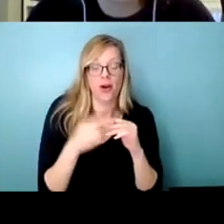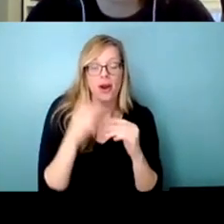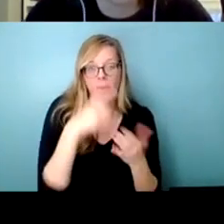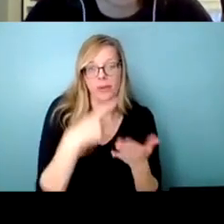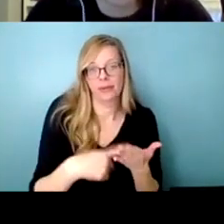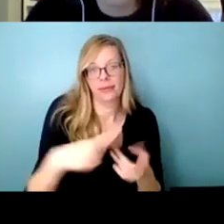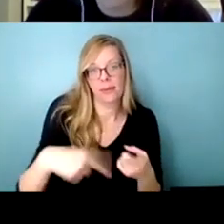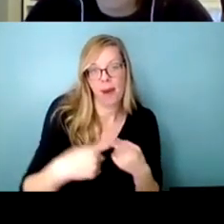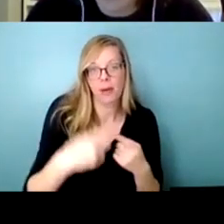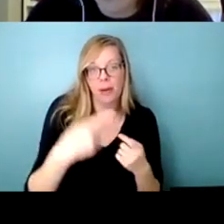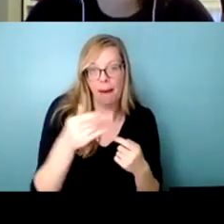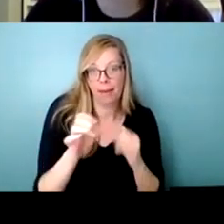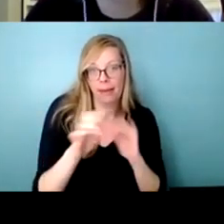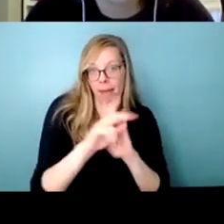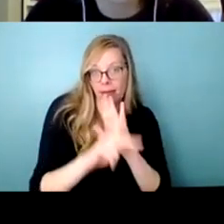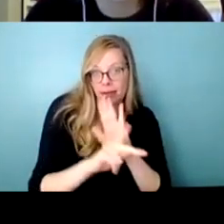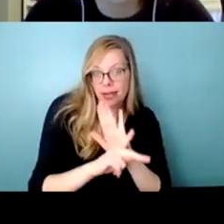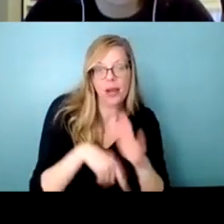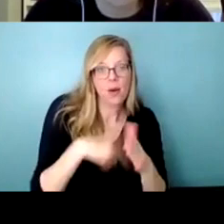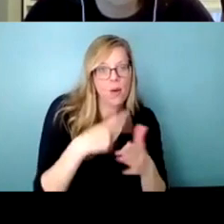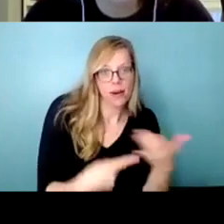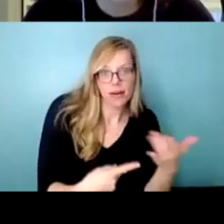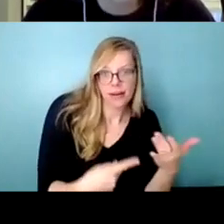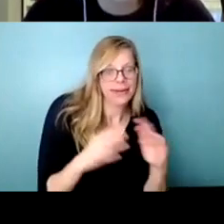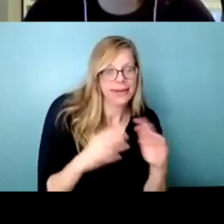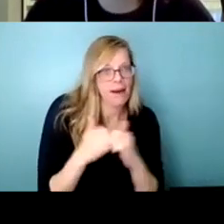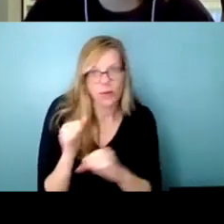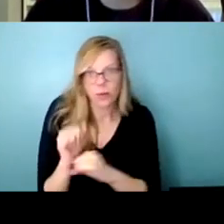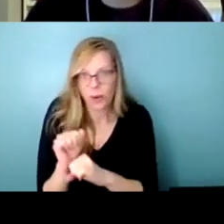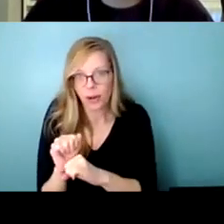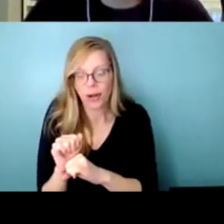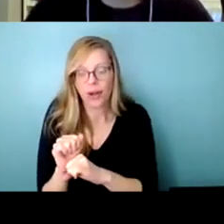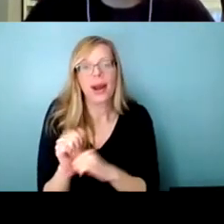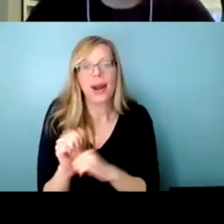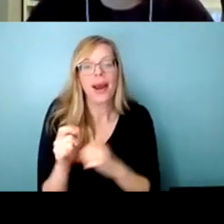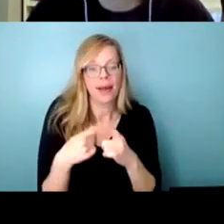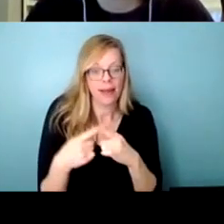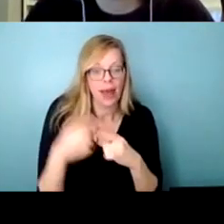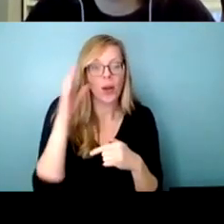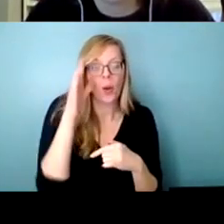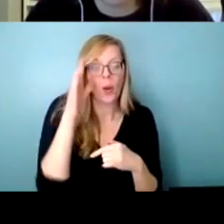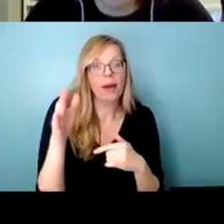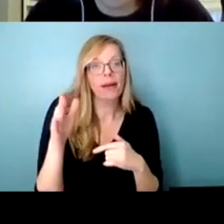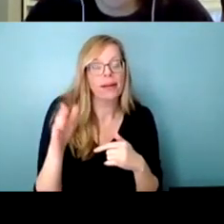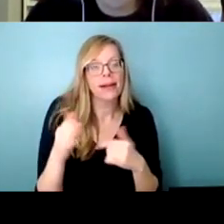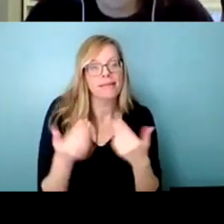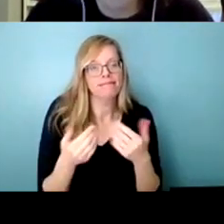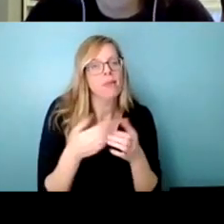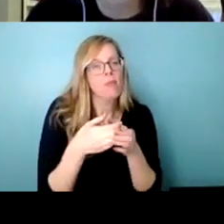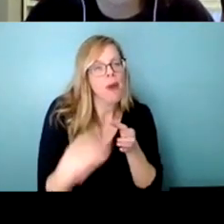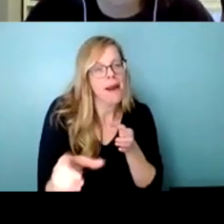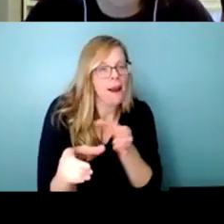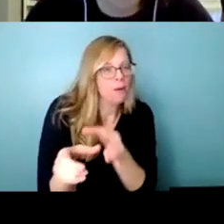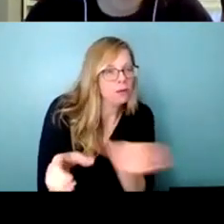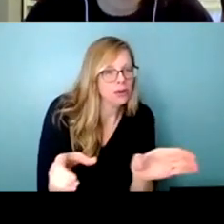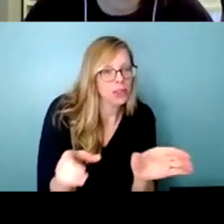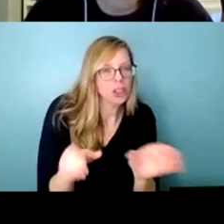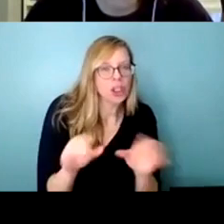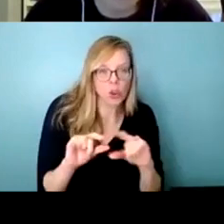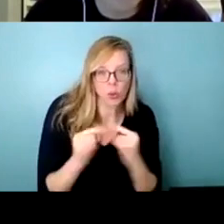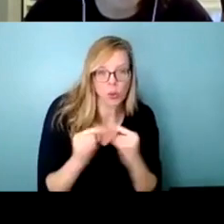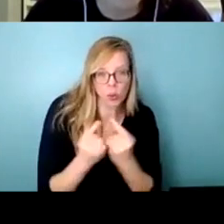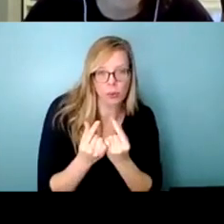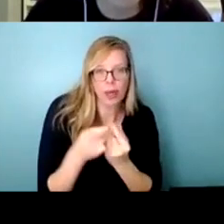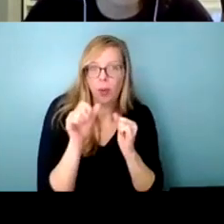public public policy what it is how does it work um then we're going to break out into just some small groups so you guys can share some of your